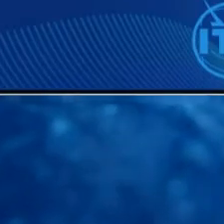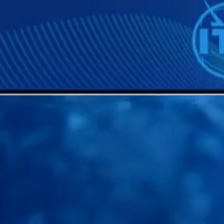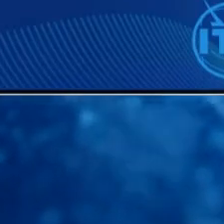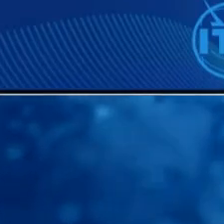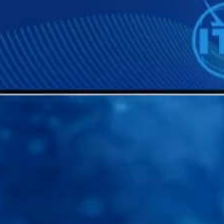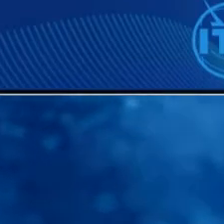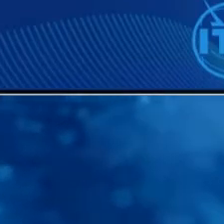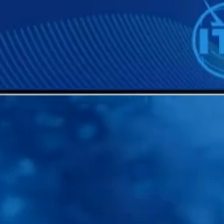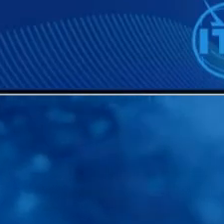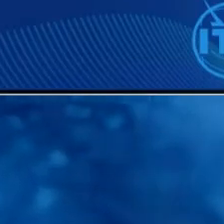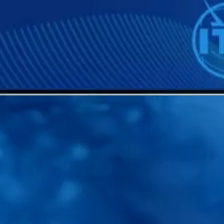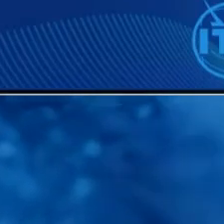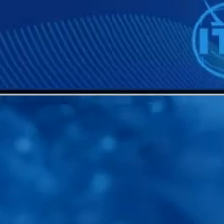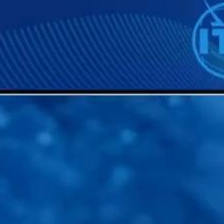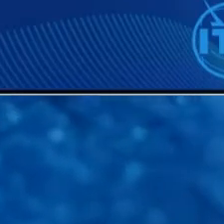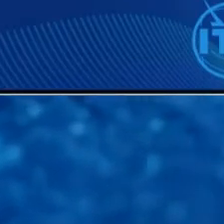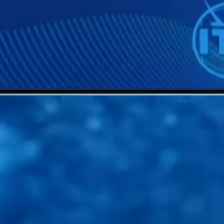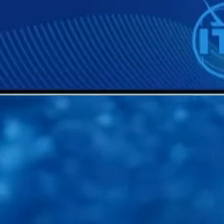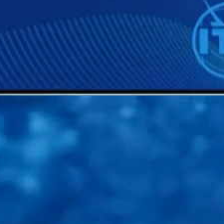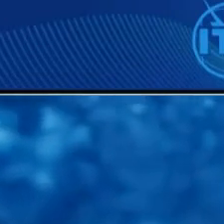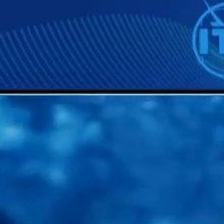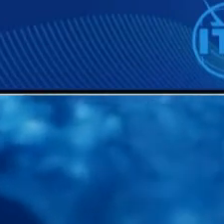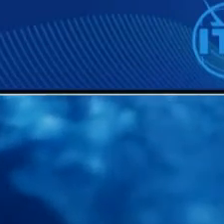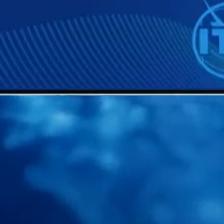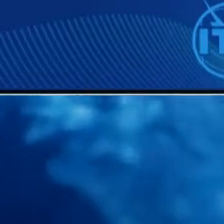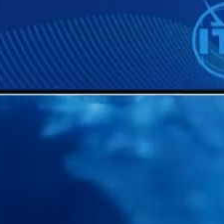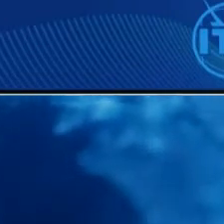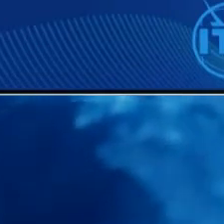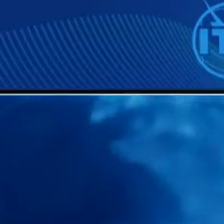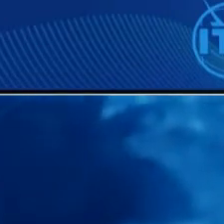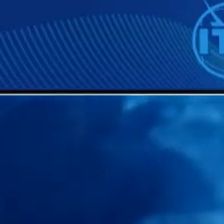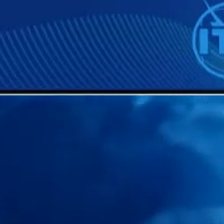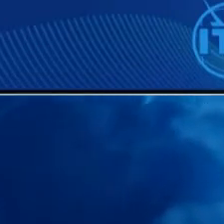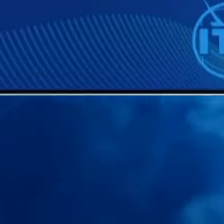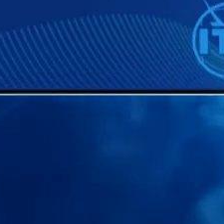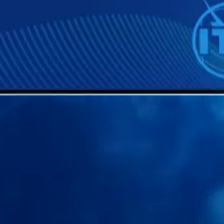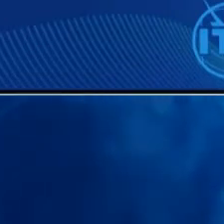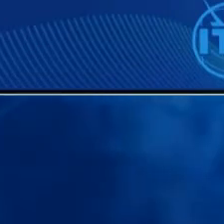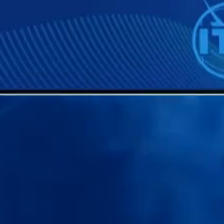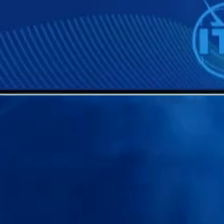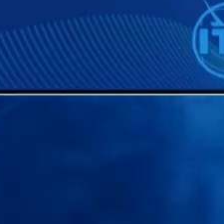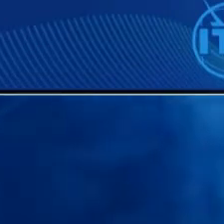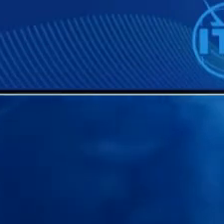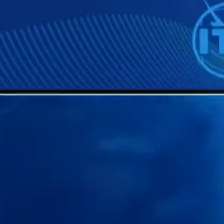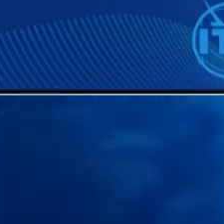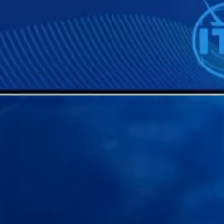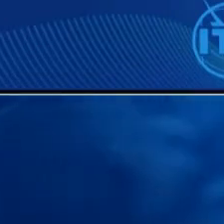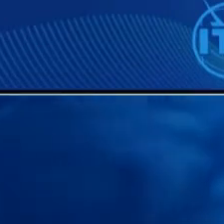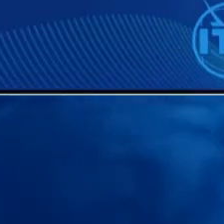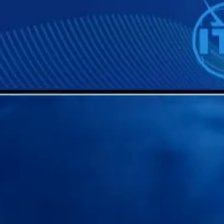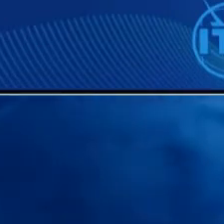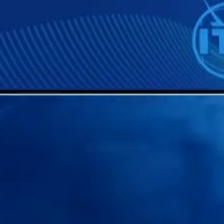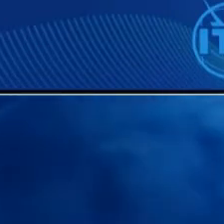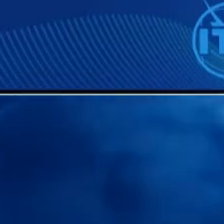i'm going to present the slides in english and i will speak in spanish so to try to balance